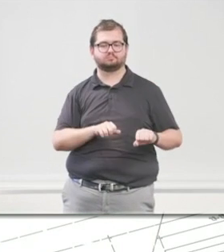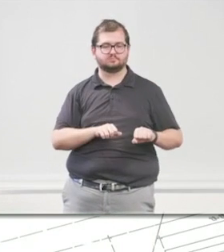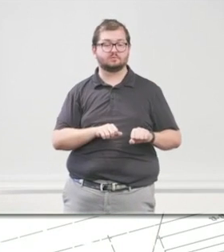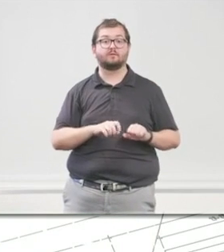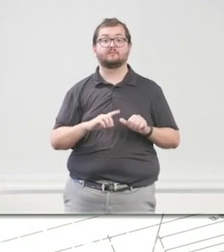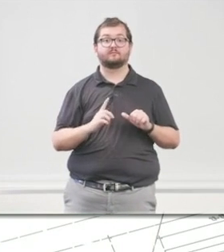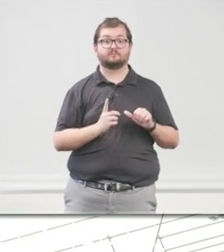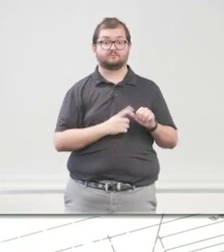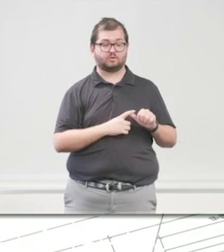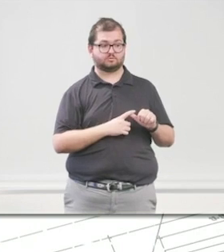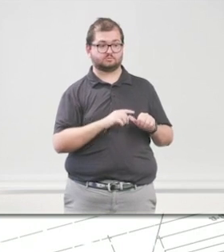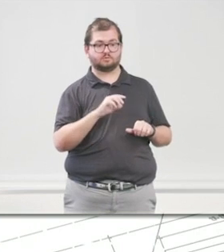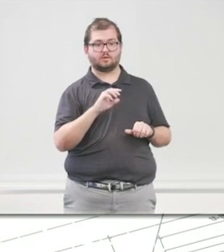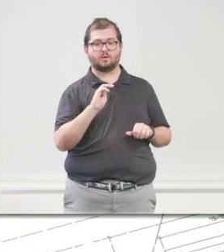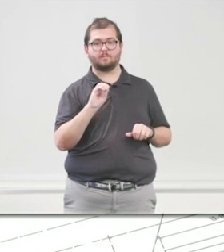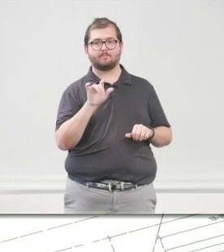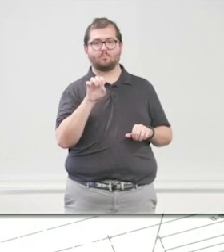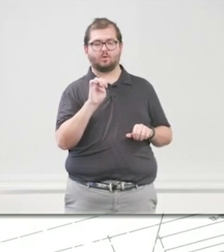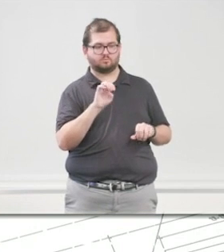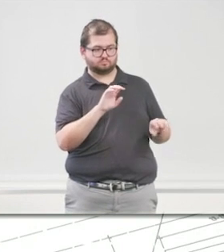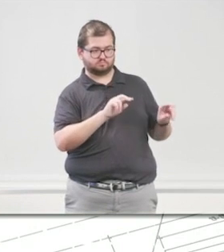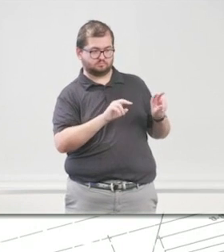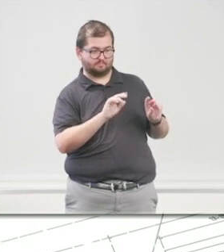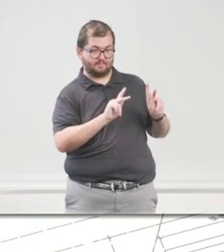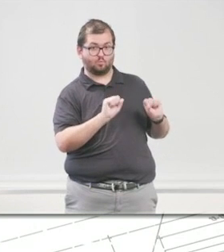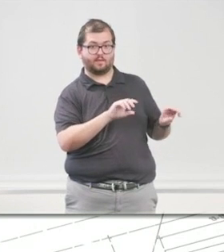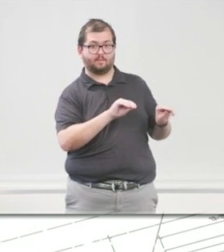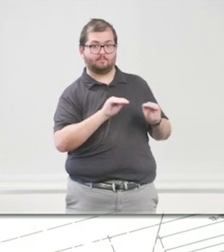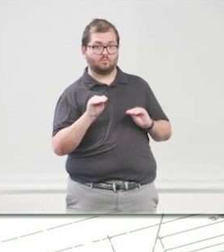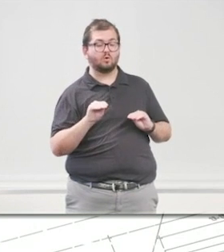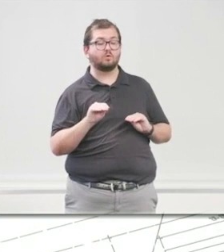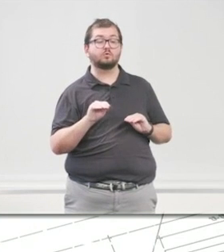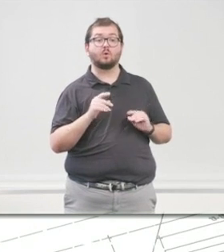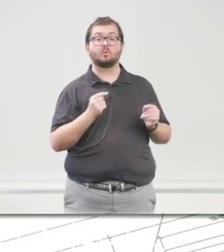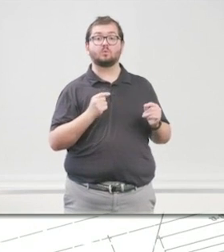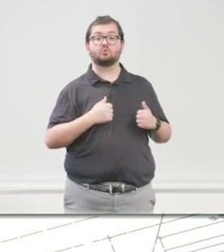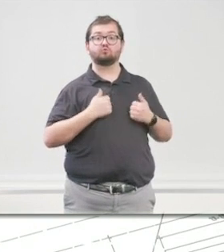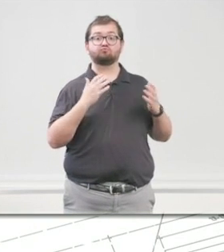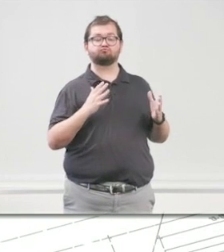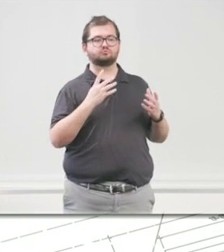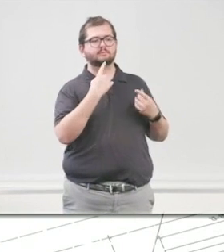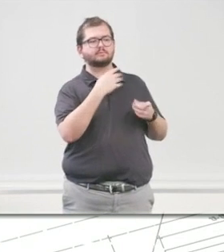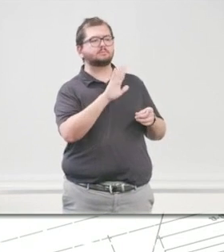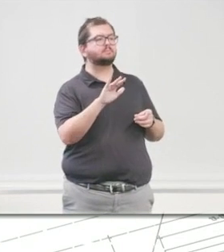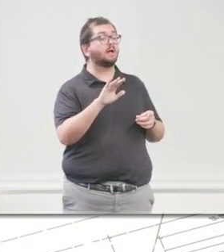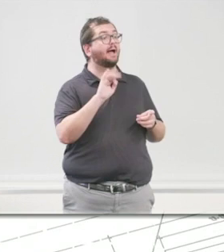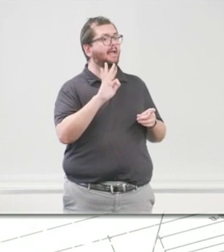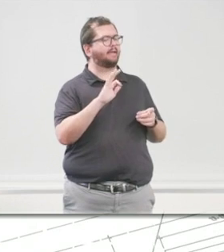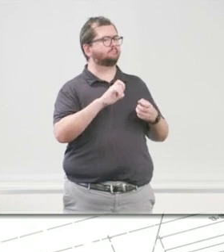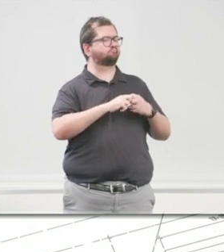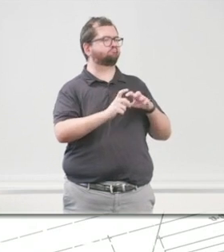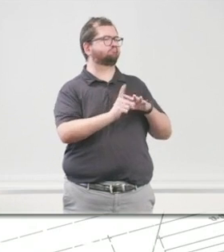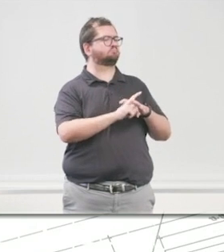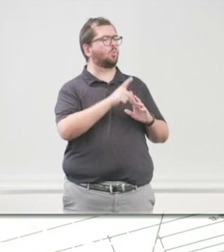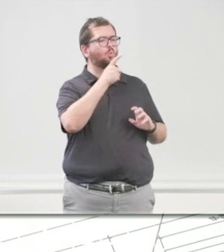first. Whenever I discuss this to the residents, I say, in here, if we had a problem, who would go out first?